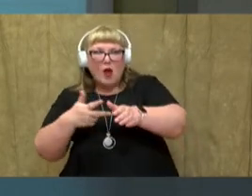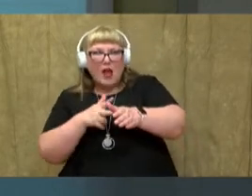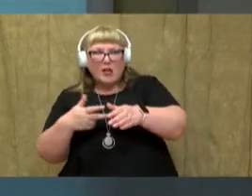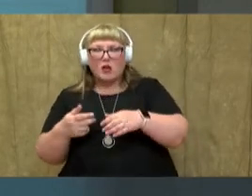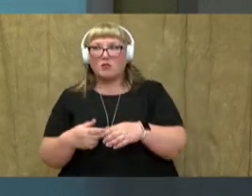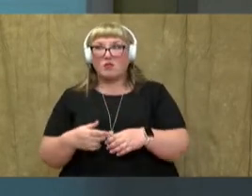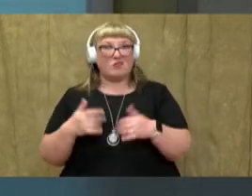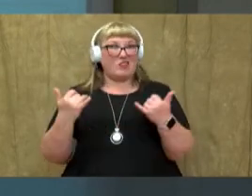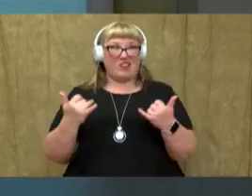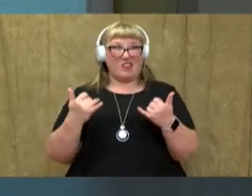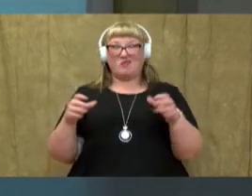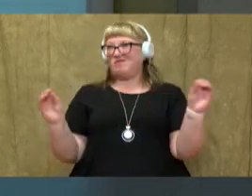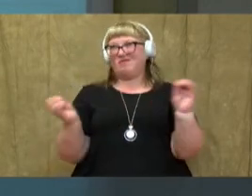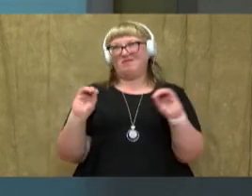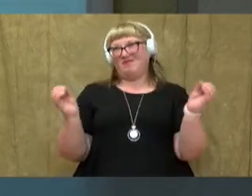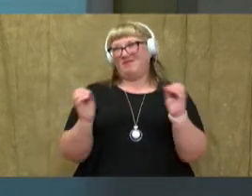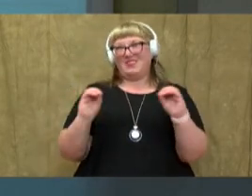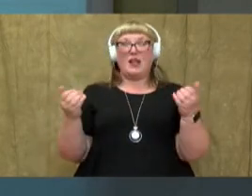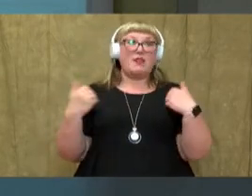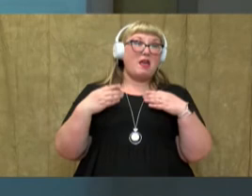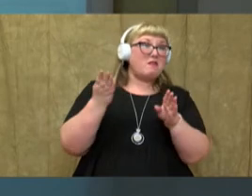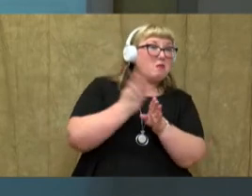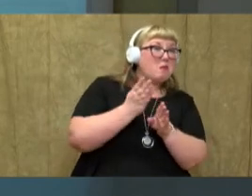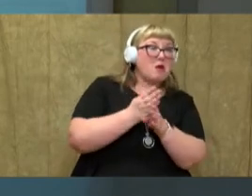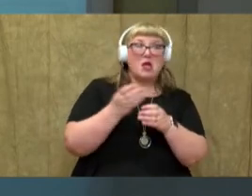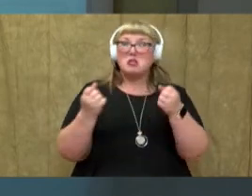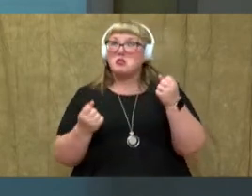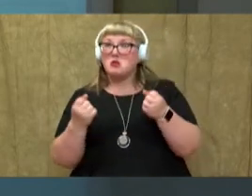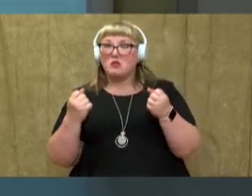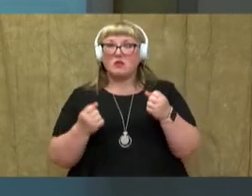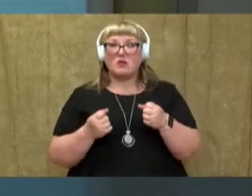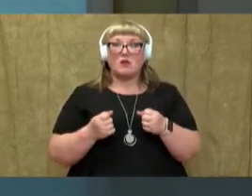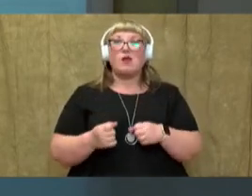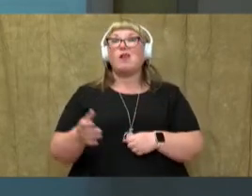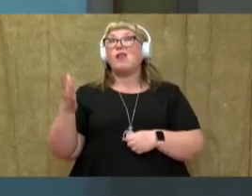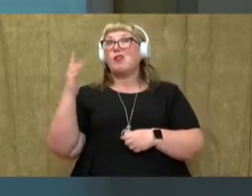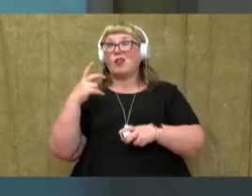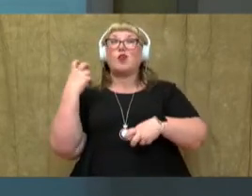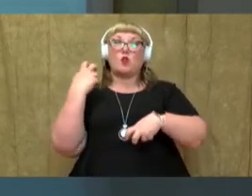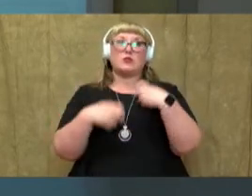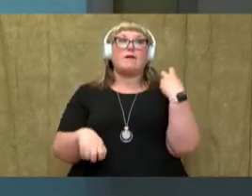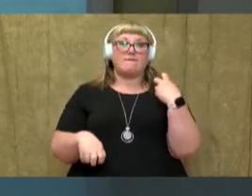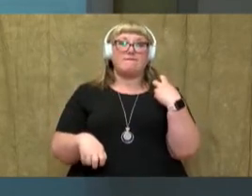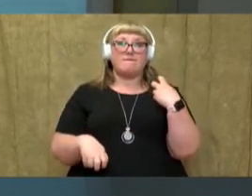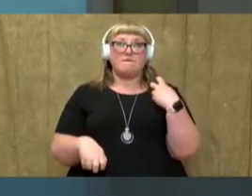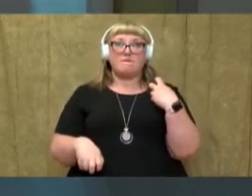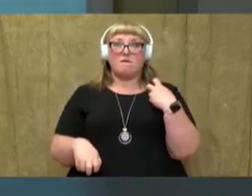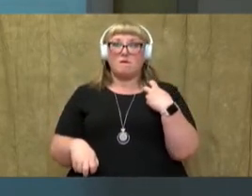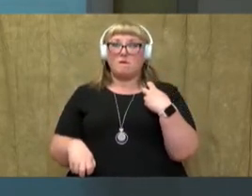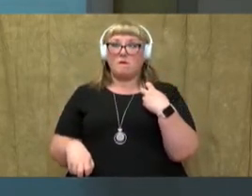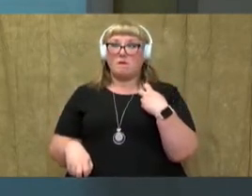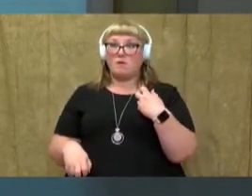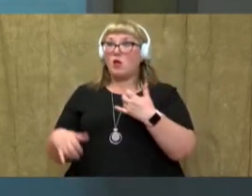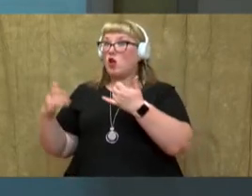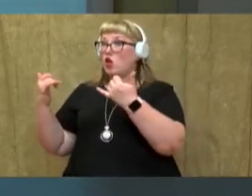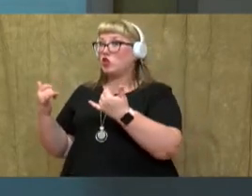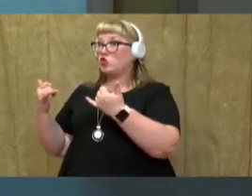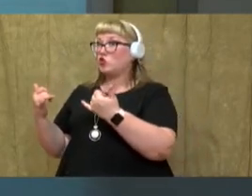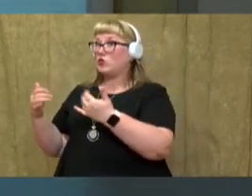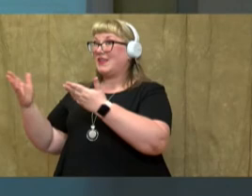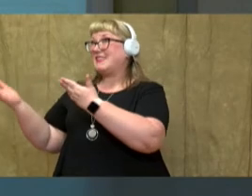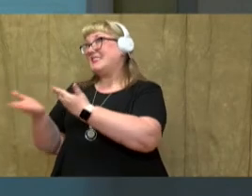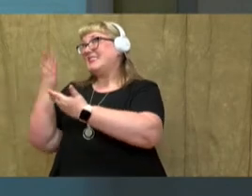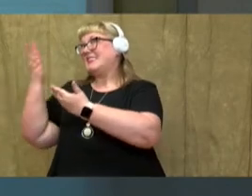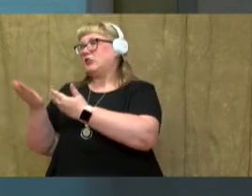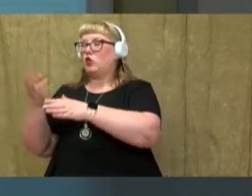cars. So that's one way that it's different. Getting to school long ago was hard. Getting to school today is easy